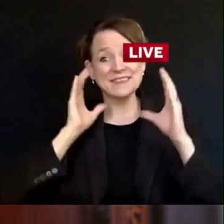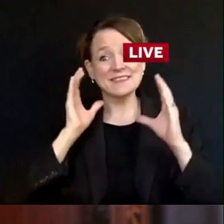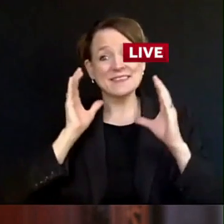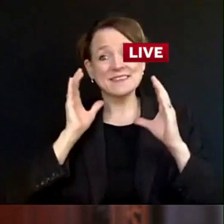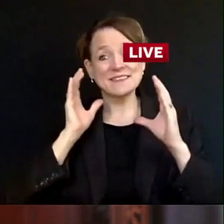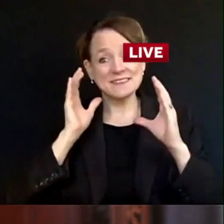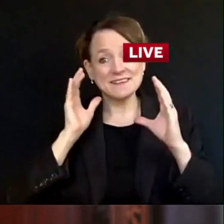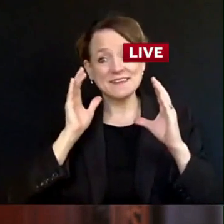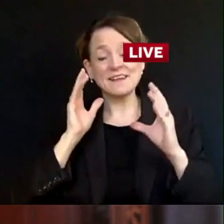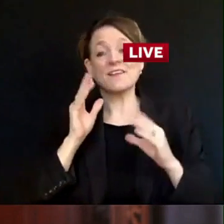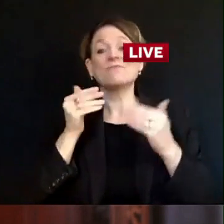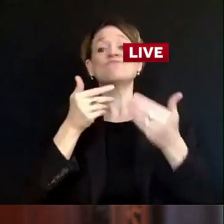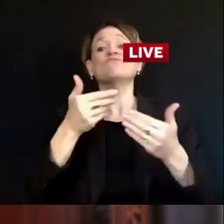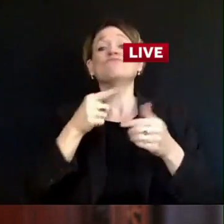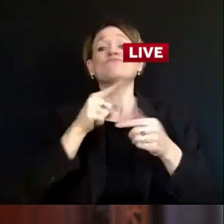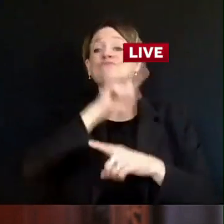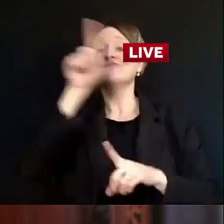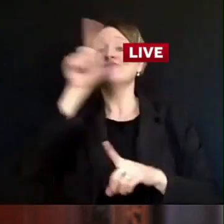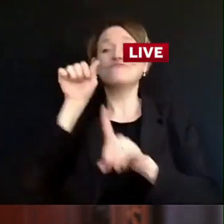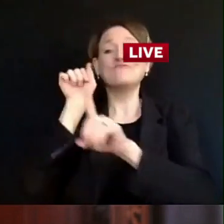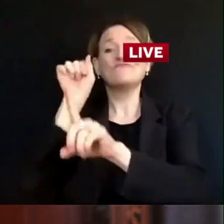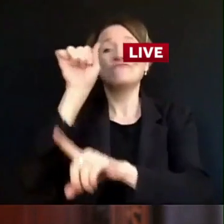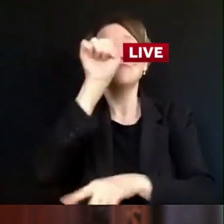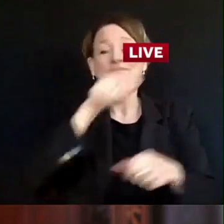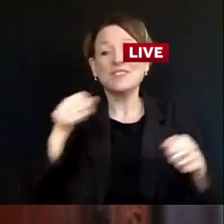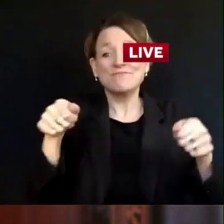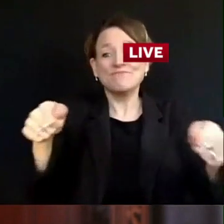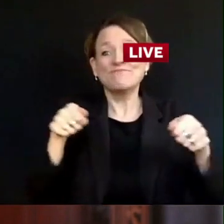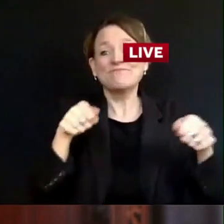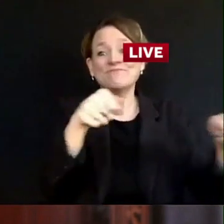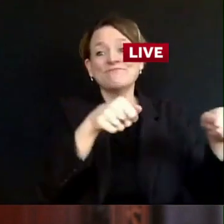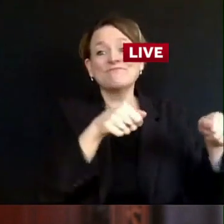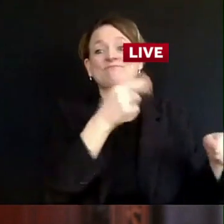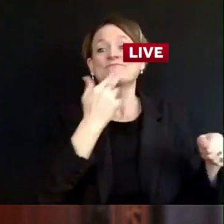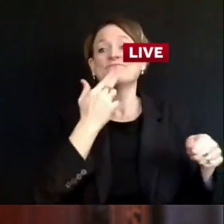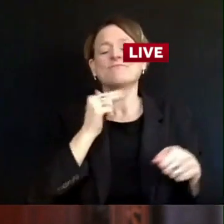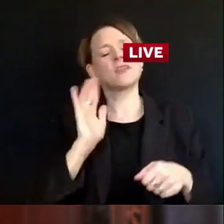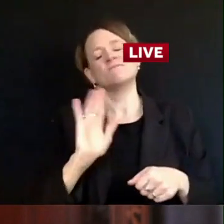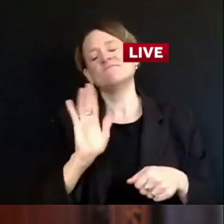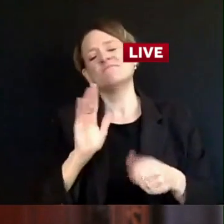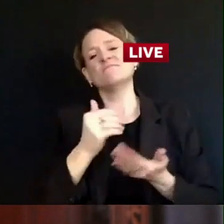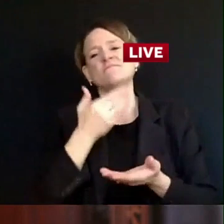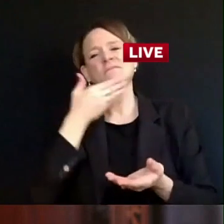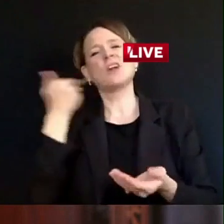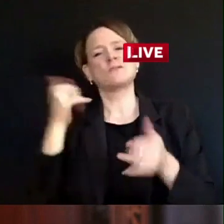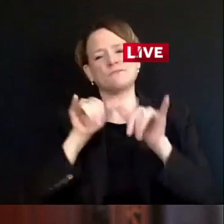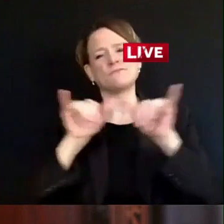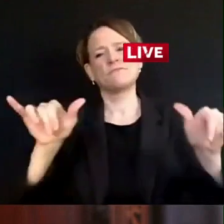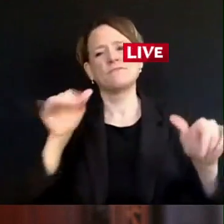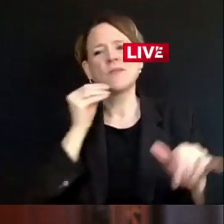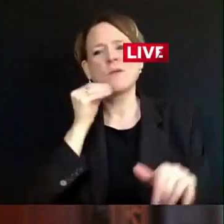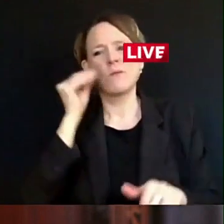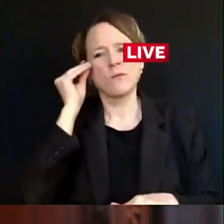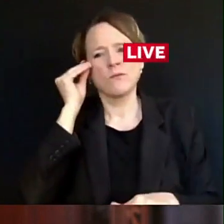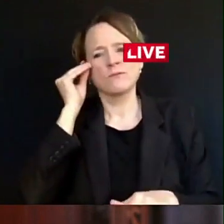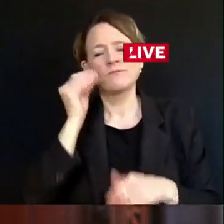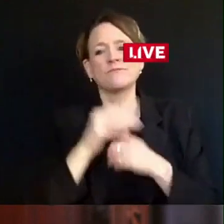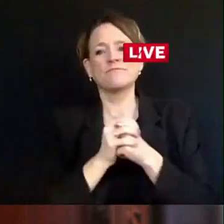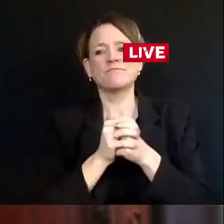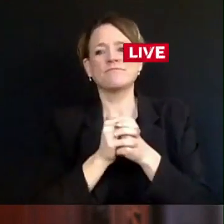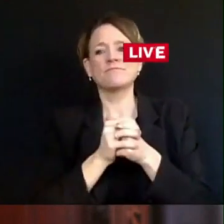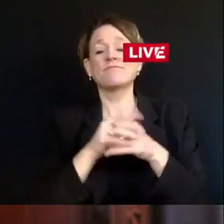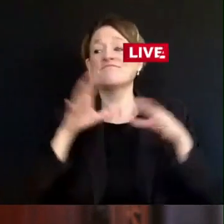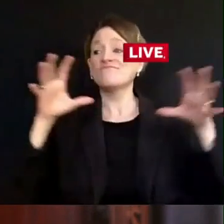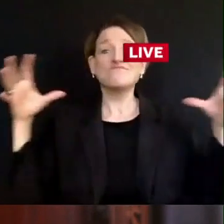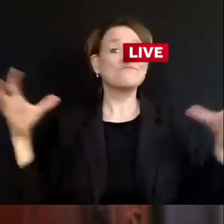home who are outside of your immediate households. Go trick-or-treating virtually. Host a costume party or scary movie